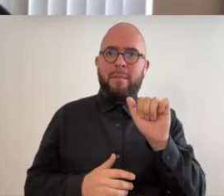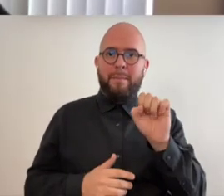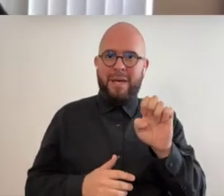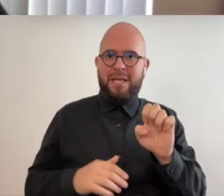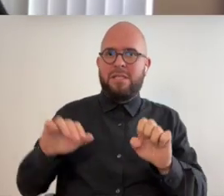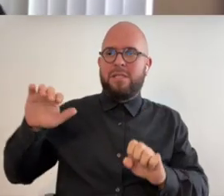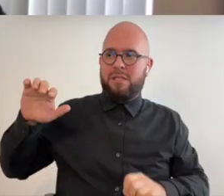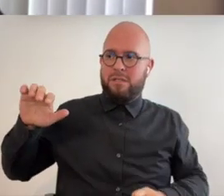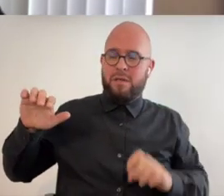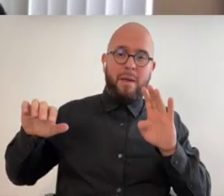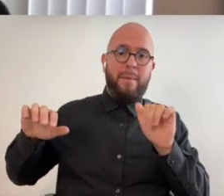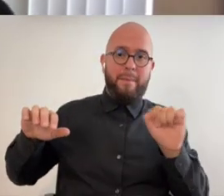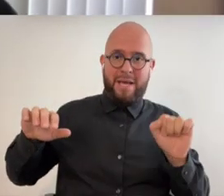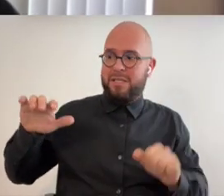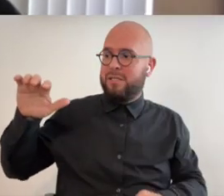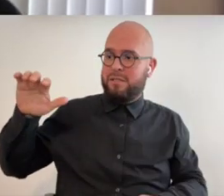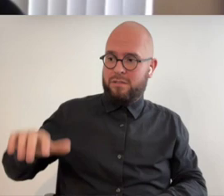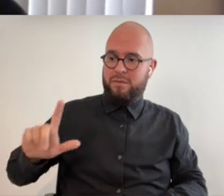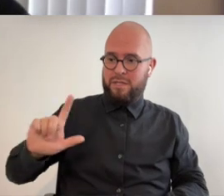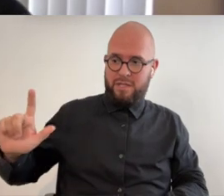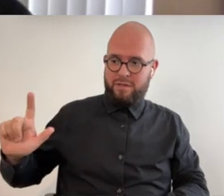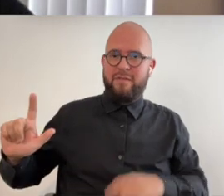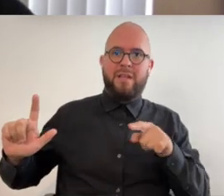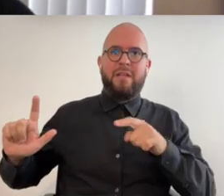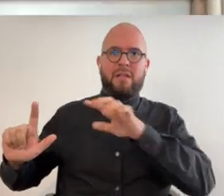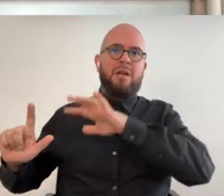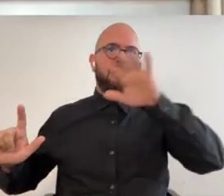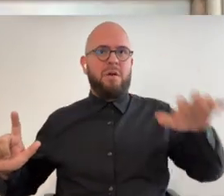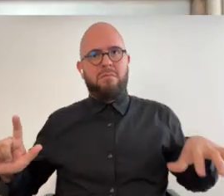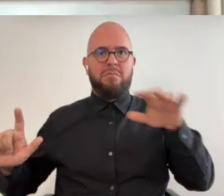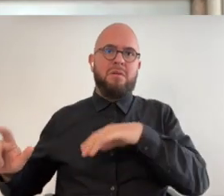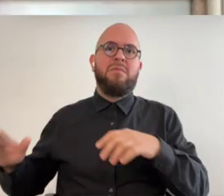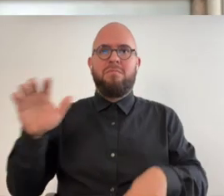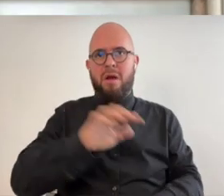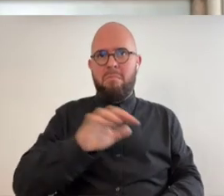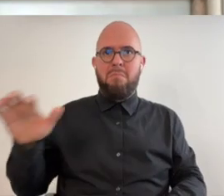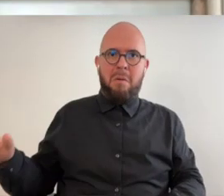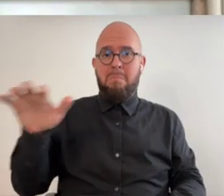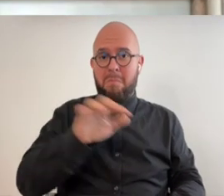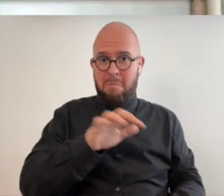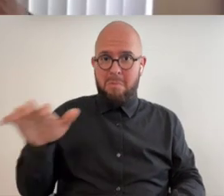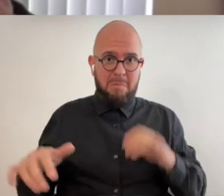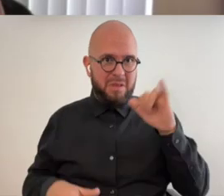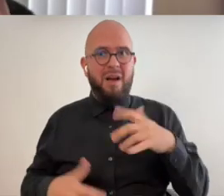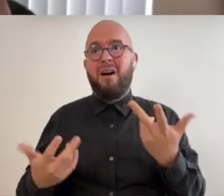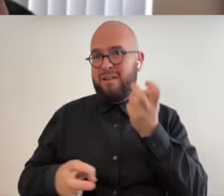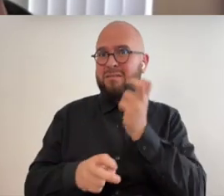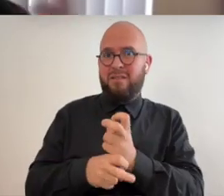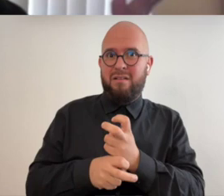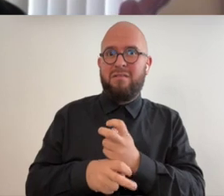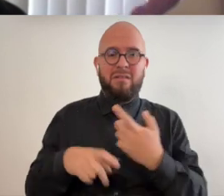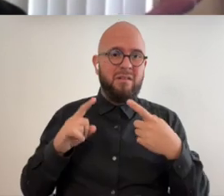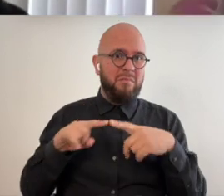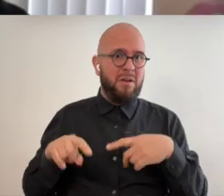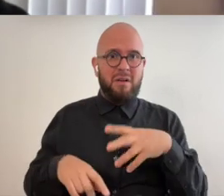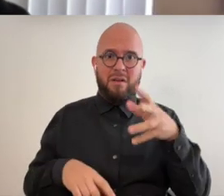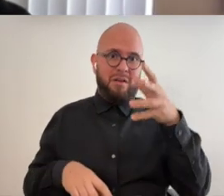with your left hand and then air planing over about two octaves oh yeah it's extremely difficult but my dad